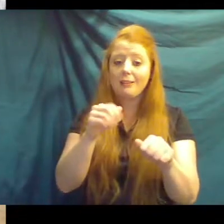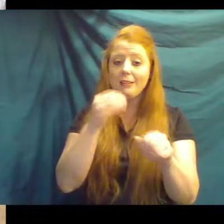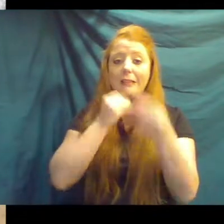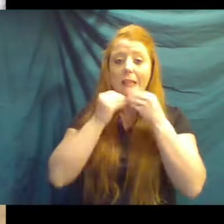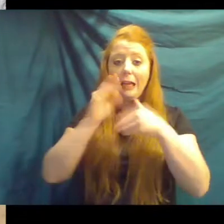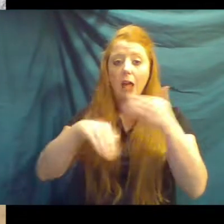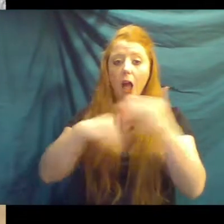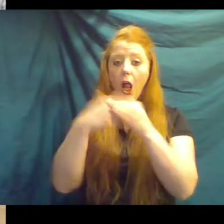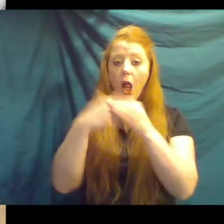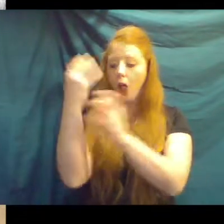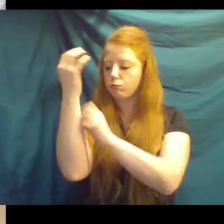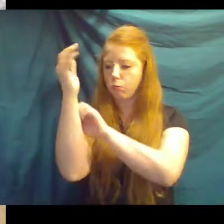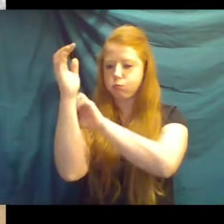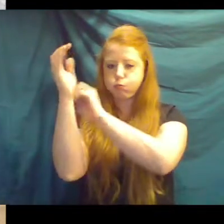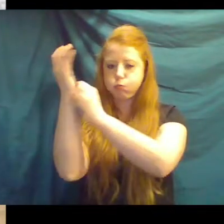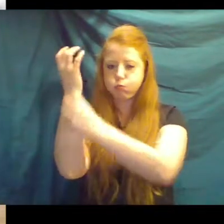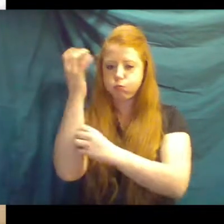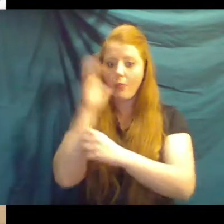wouldn't last very long.